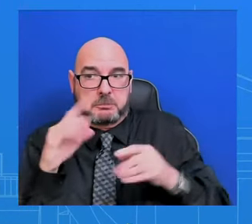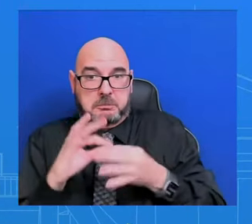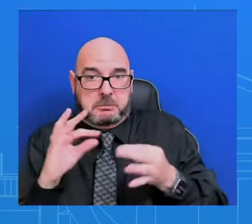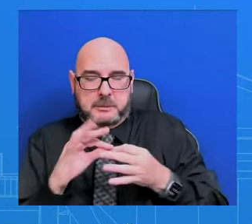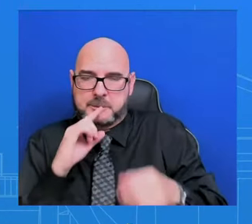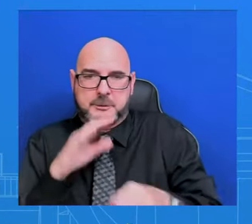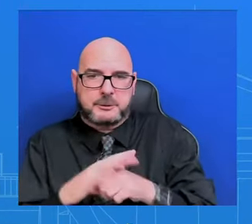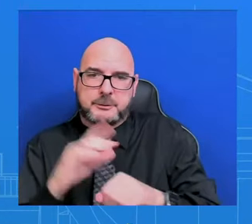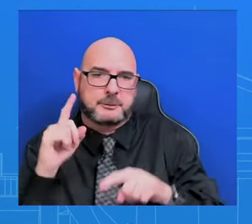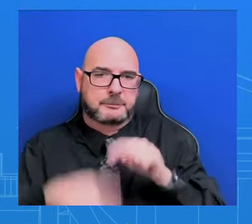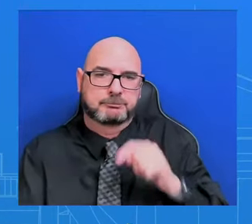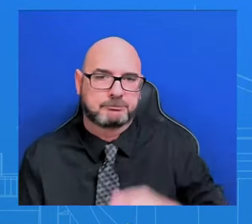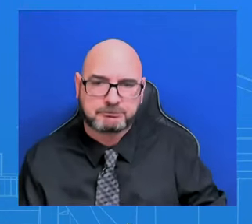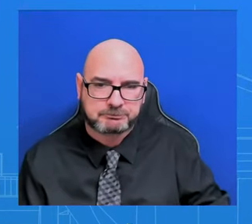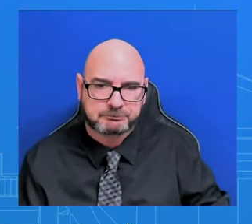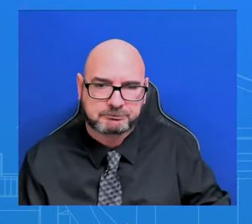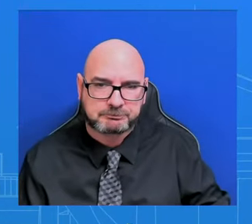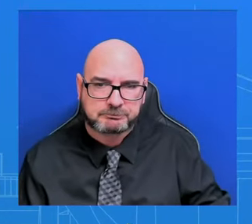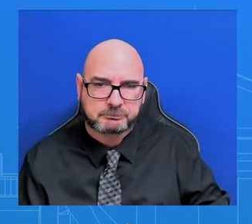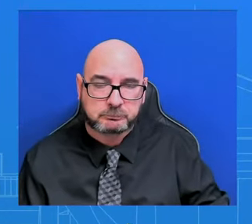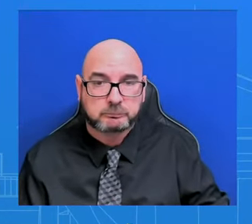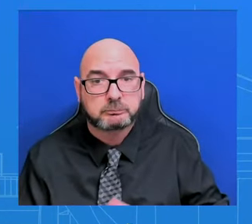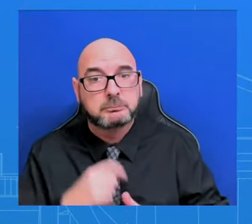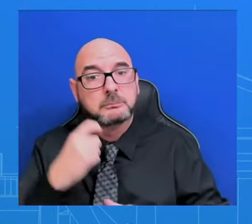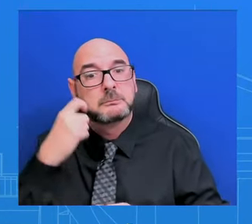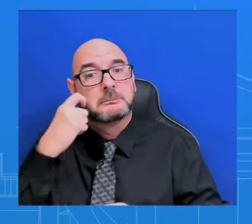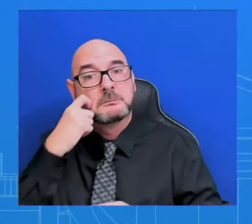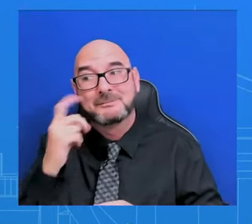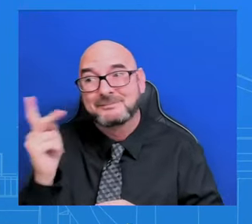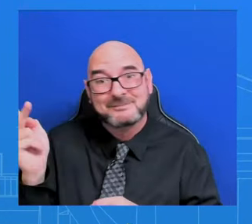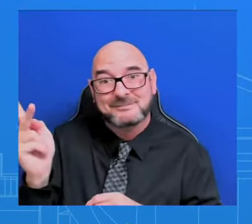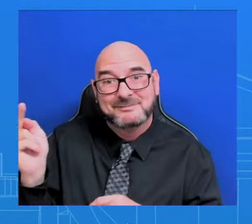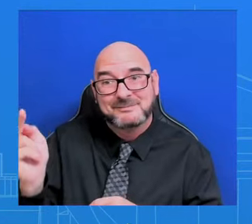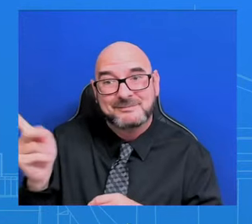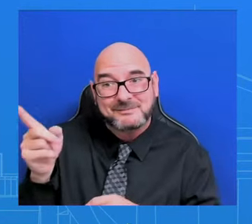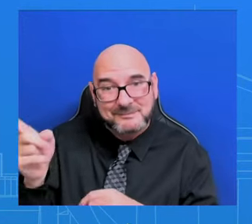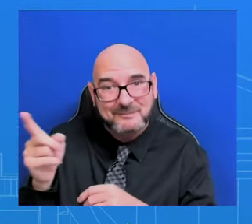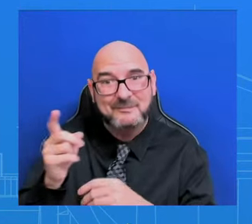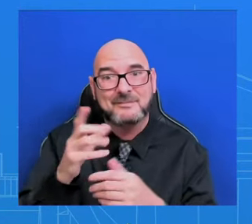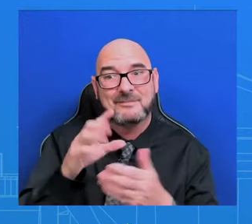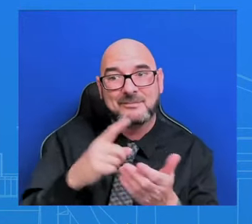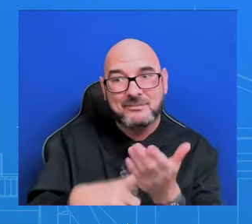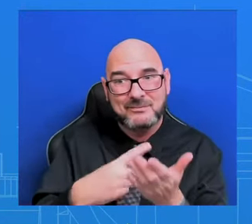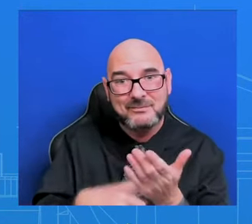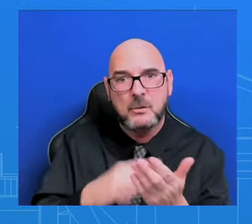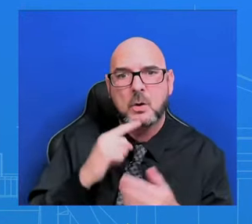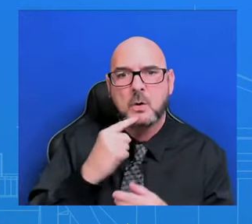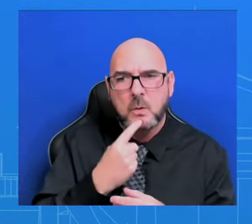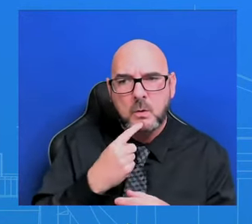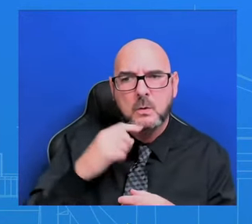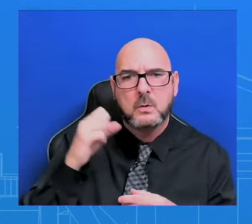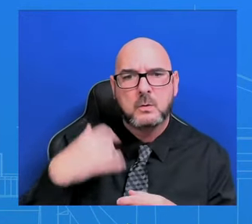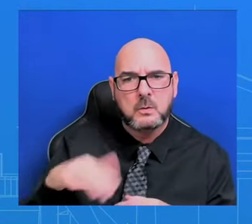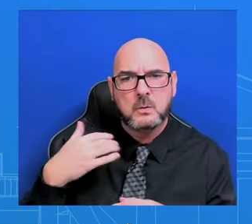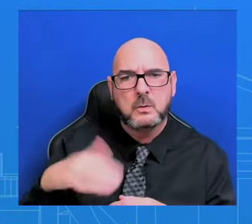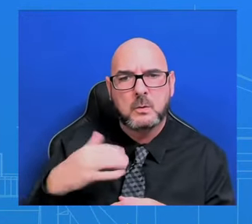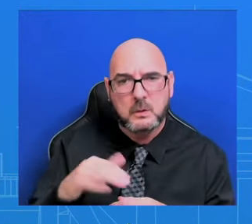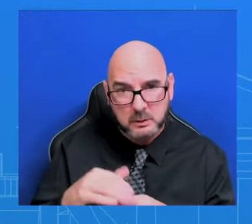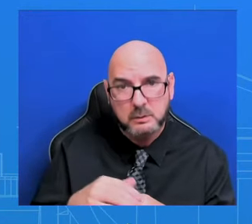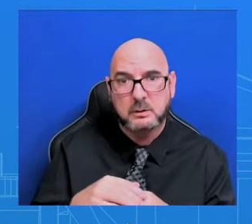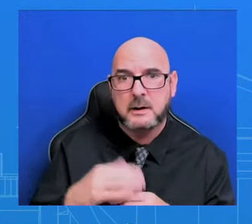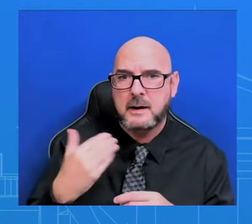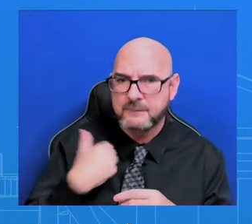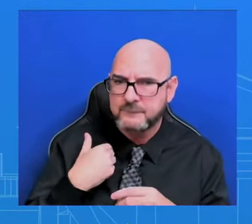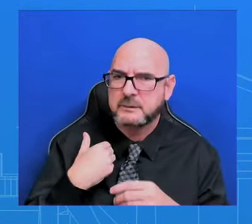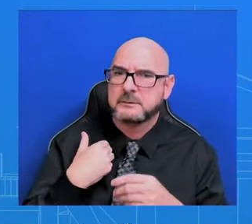the discussions are sober and serious. Again, I don't want to get ahead of where we are or give you a, I can't give you odds on if and when